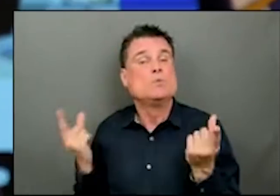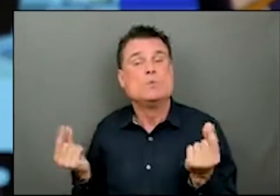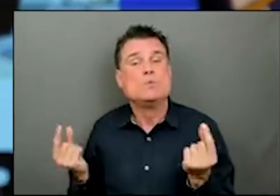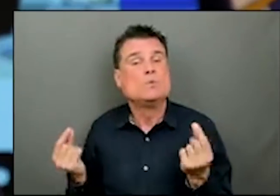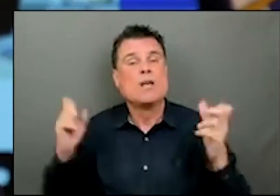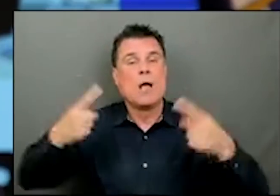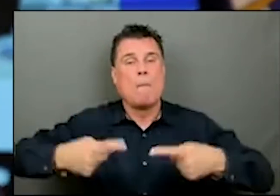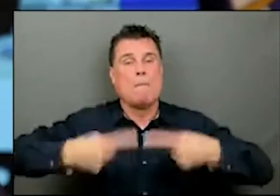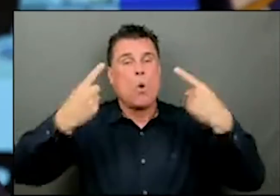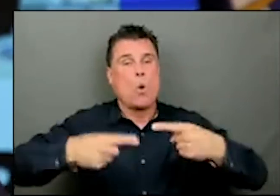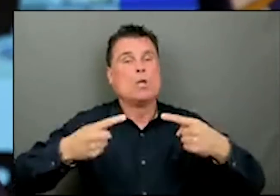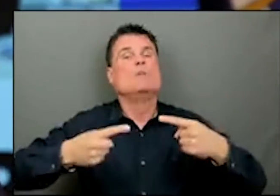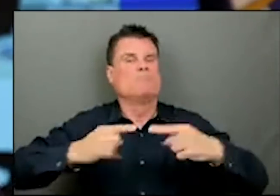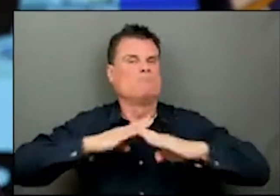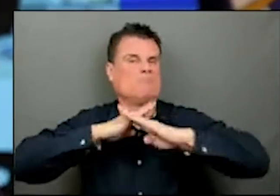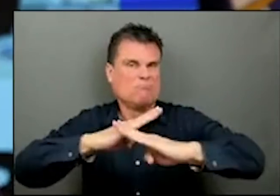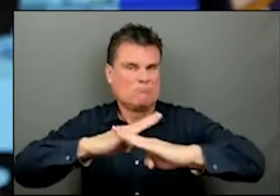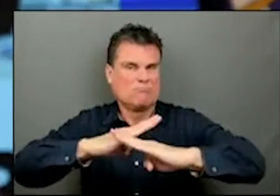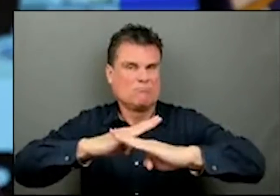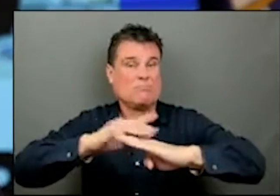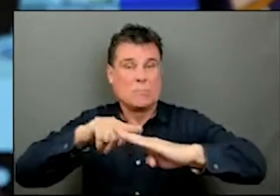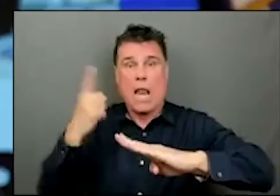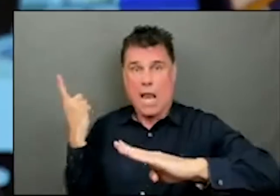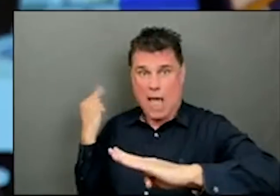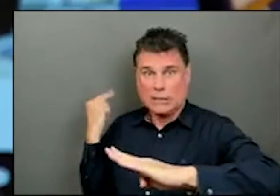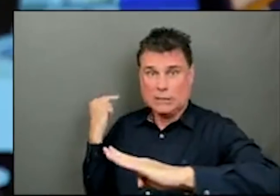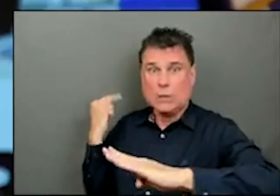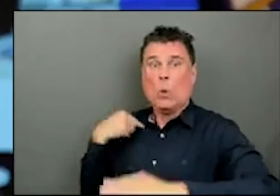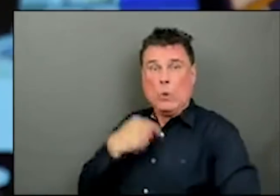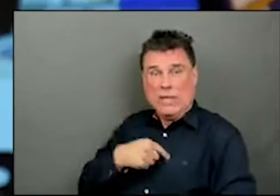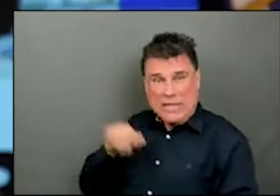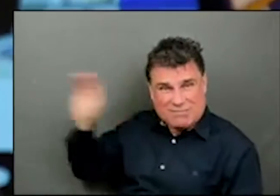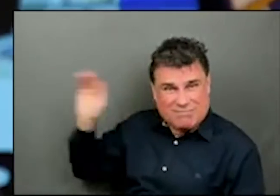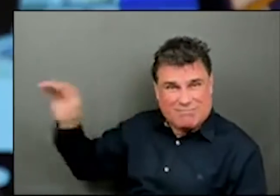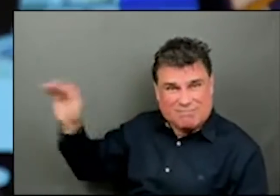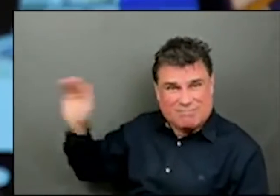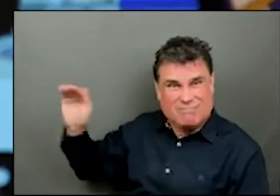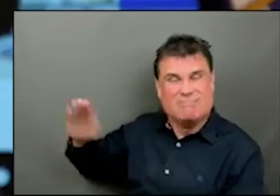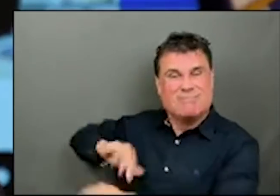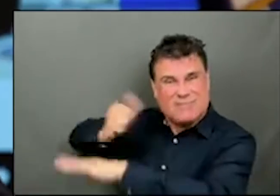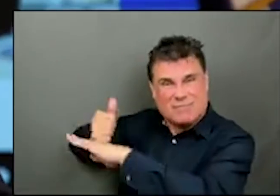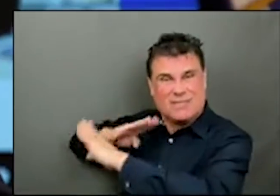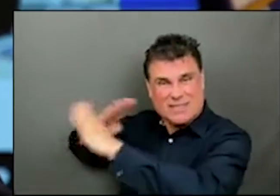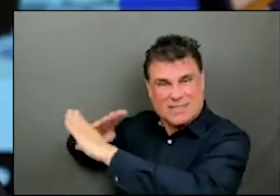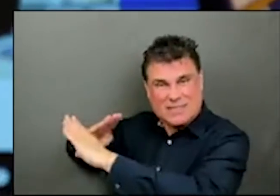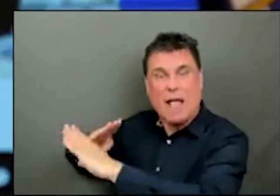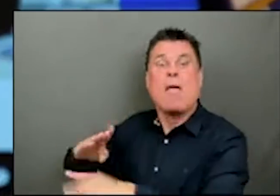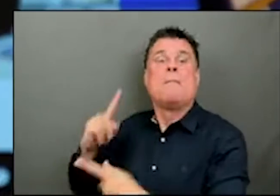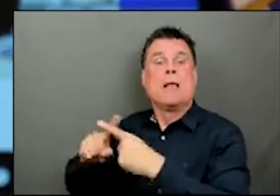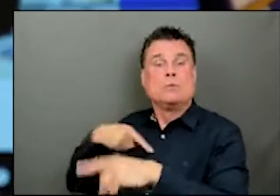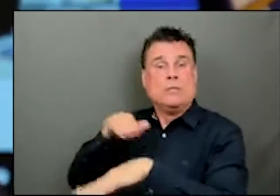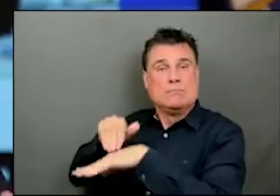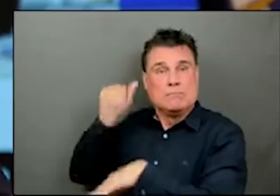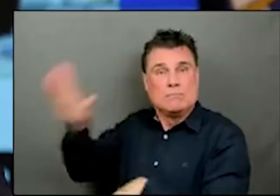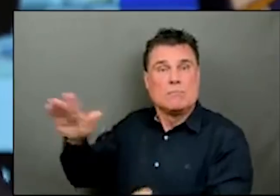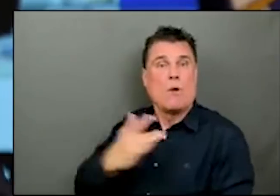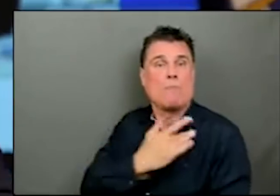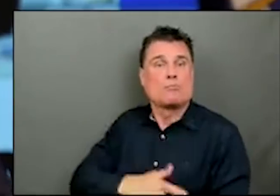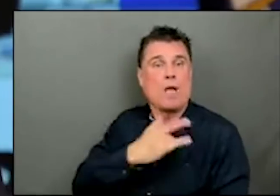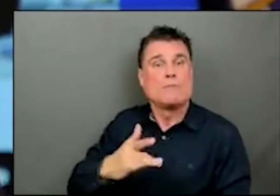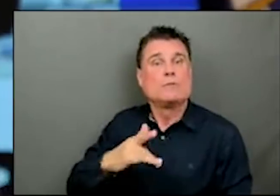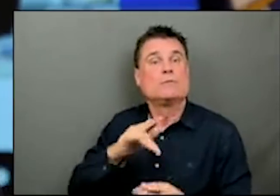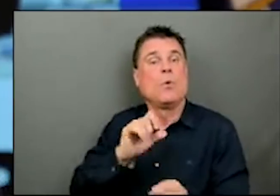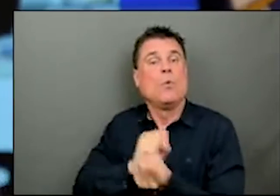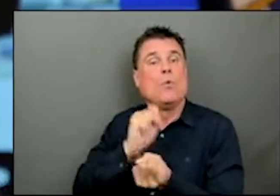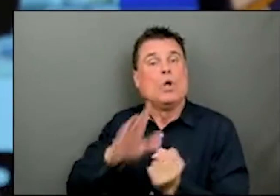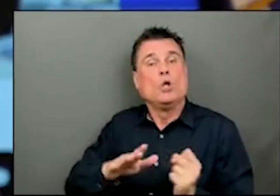over a year ago, and we supplemented that by sending provincial public employees to assist federal workers so they could